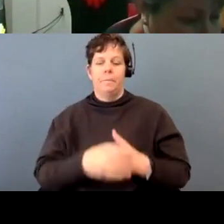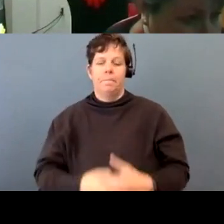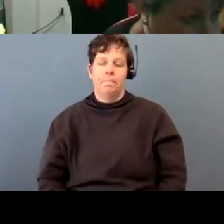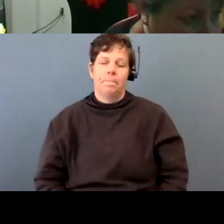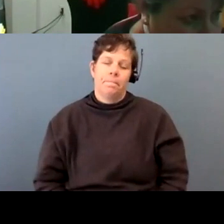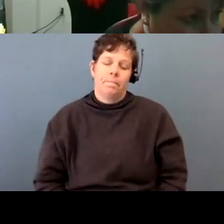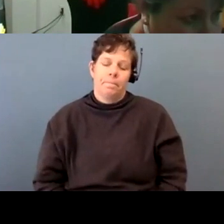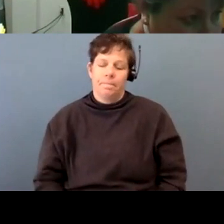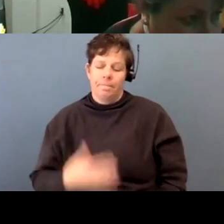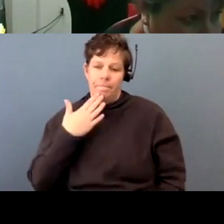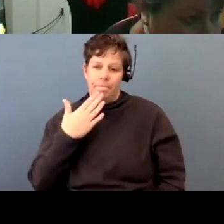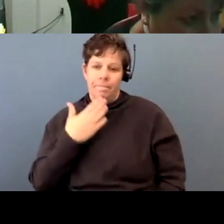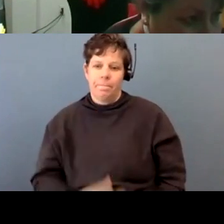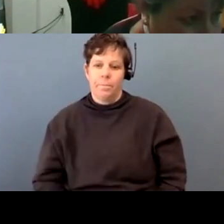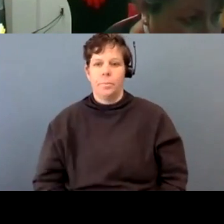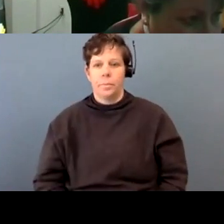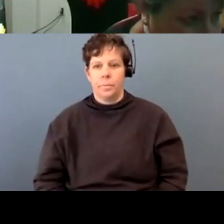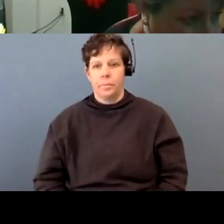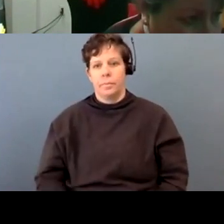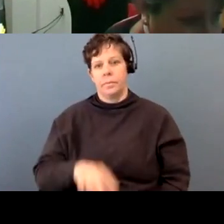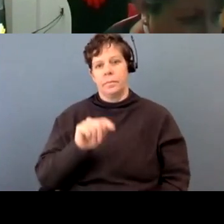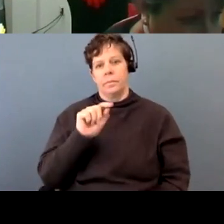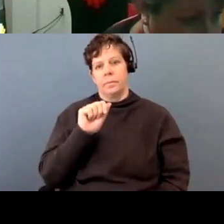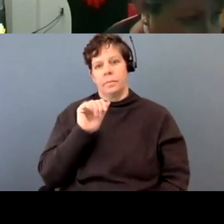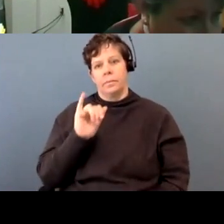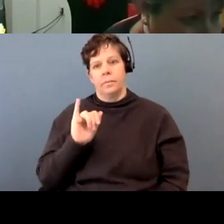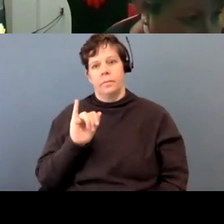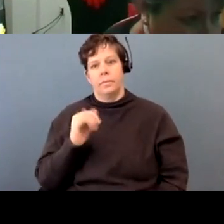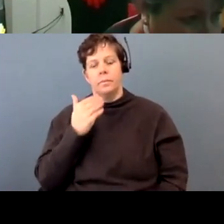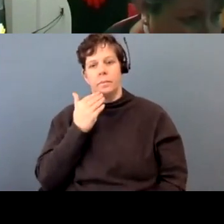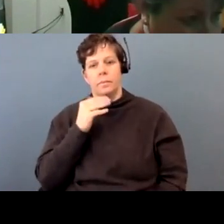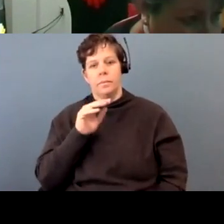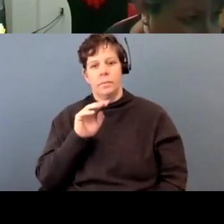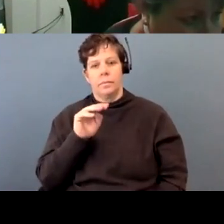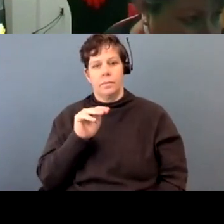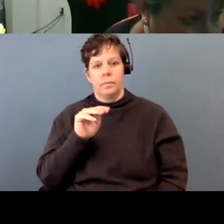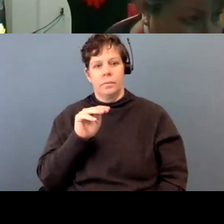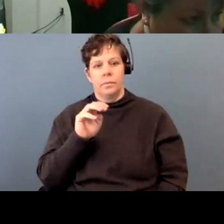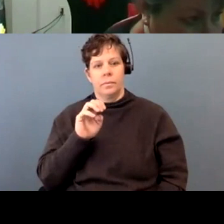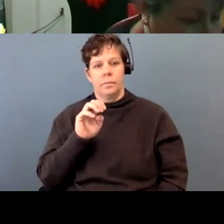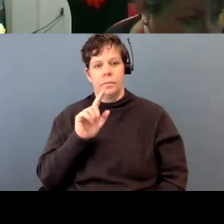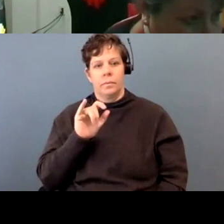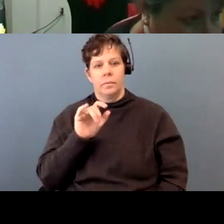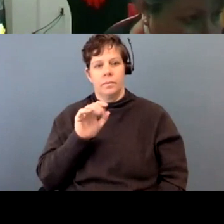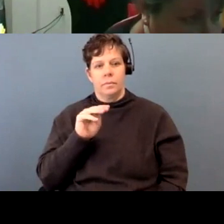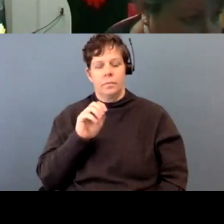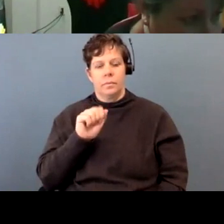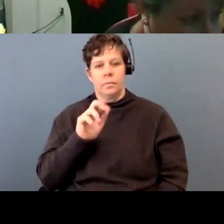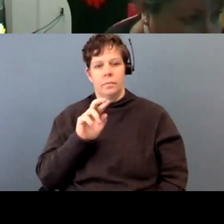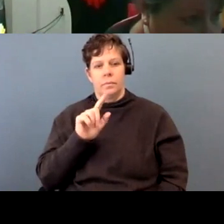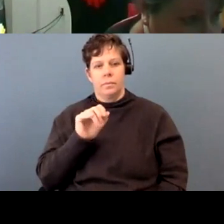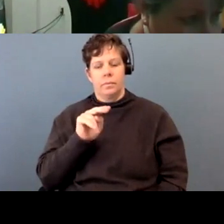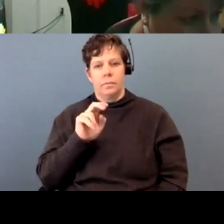thank you. Thank you. And Melina, I'll bring, bring it back to you regarding the healing piece. I think